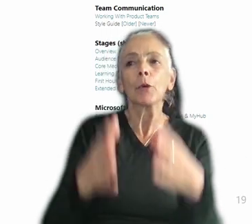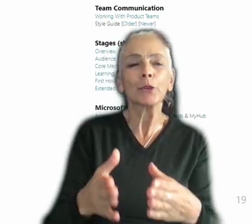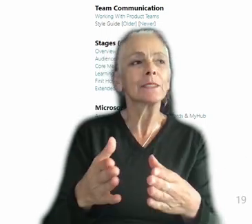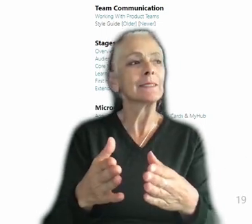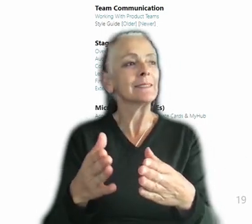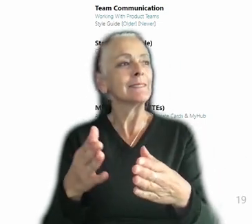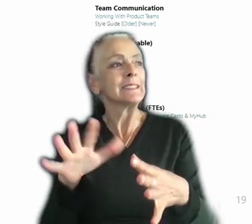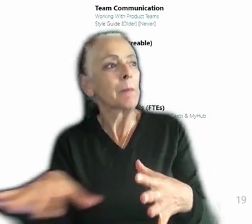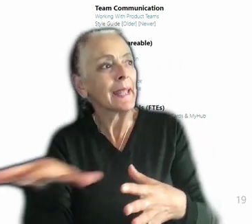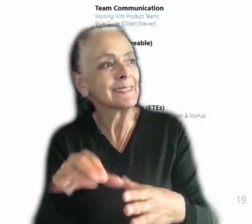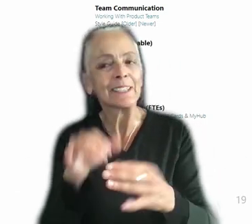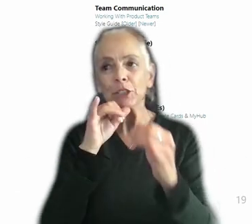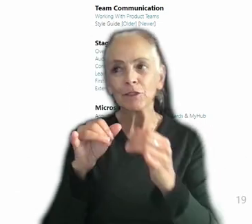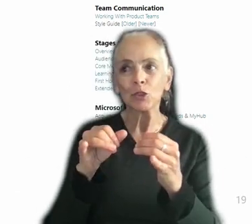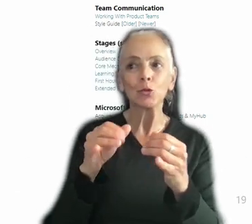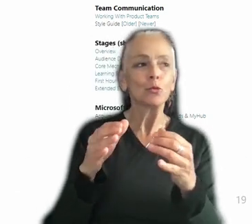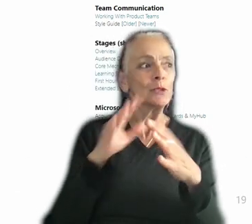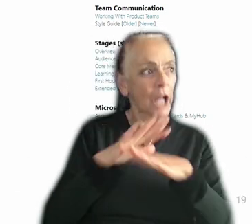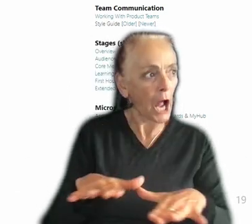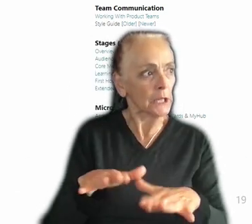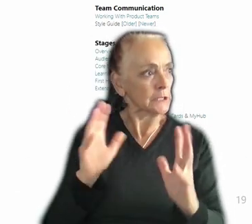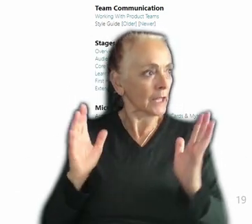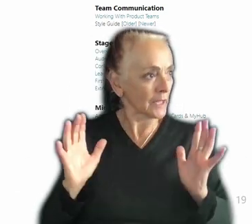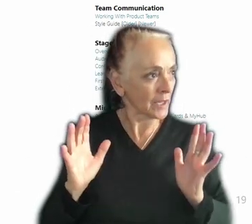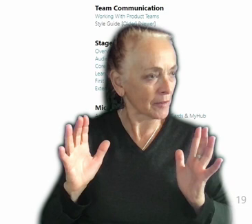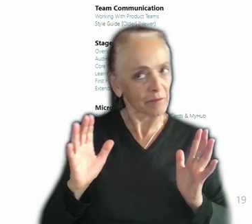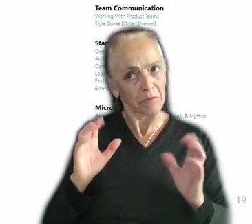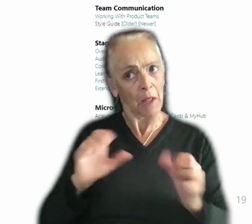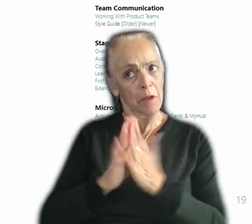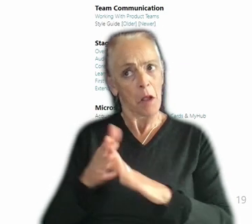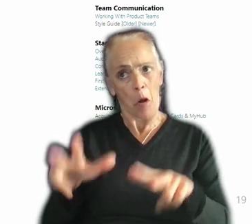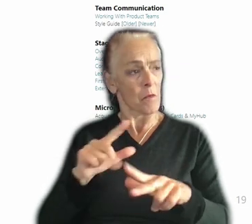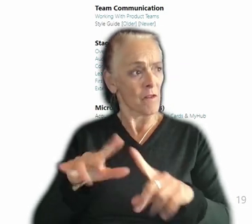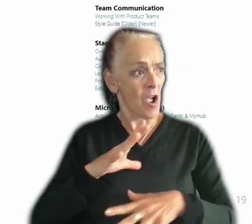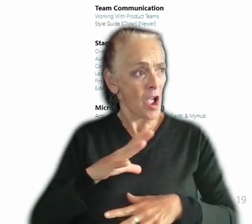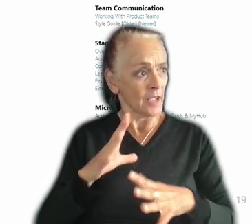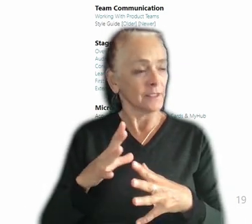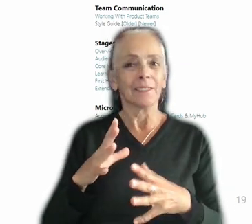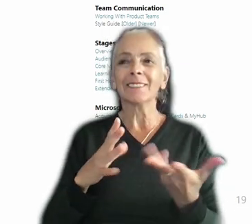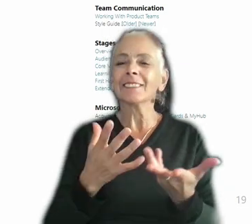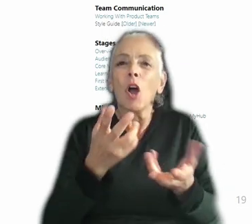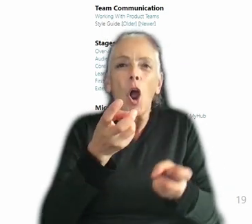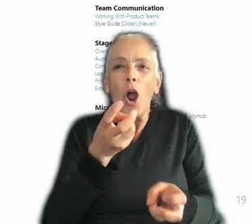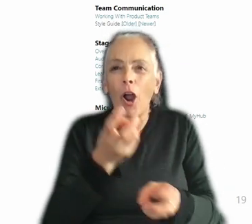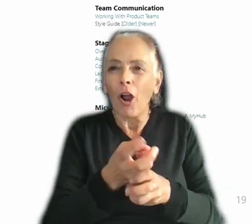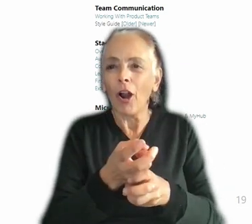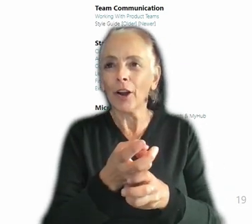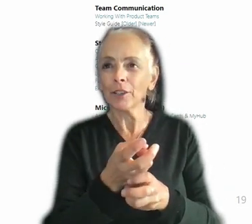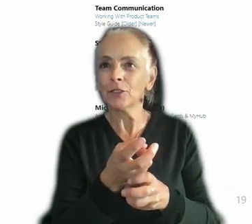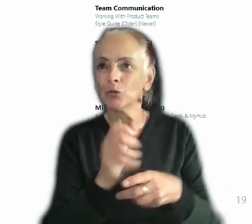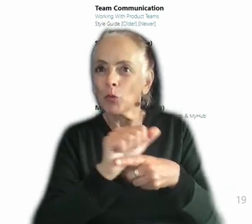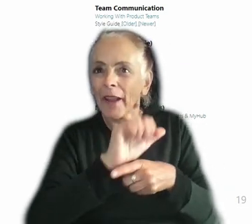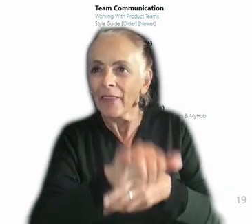awkward, which is true. But at the same point, it's hard to sort of catch that moment and to recognize it when it's happening. And you need somebody